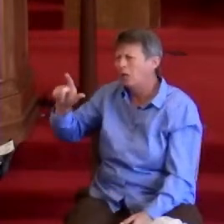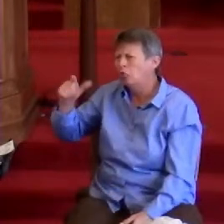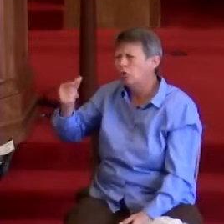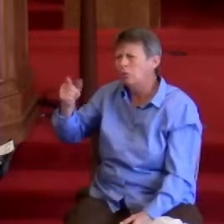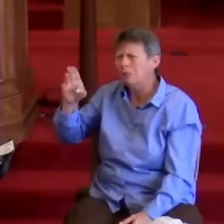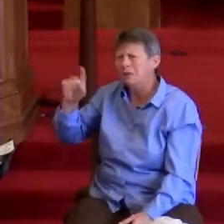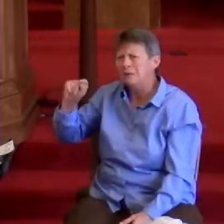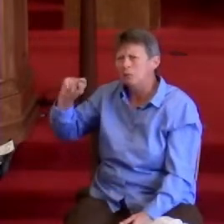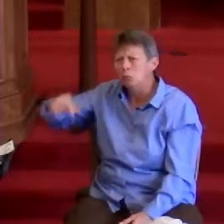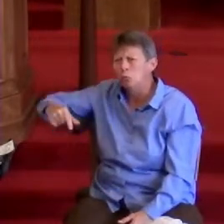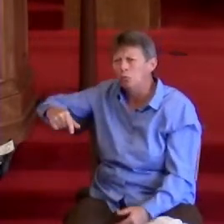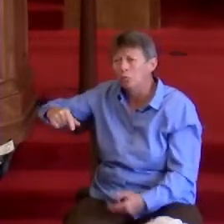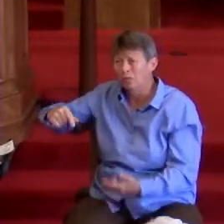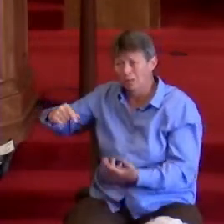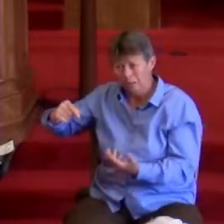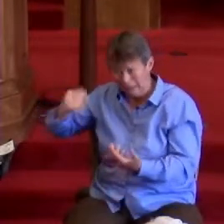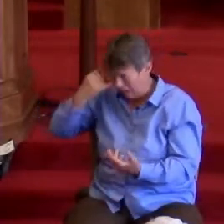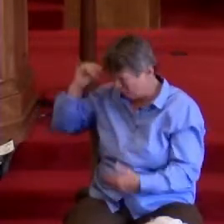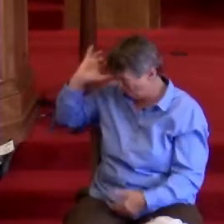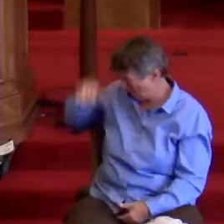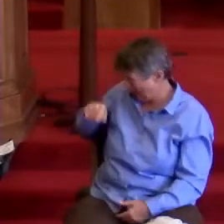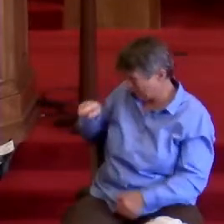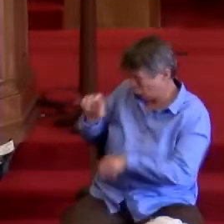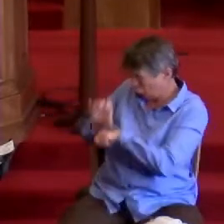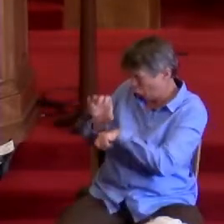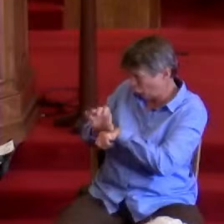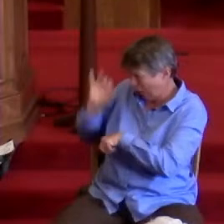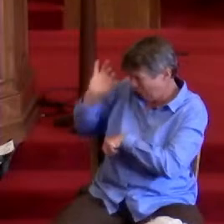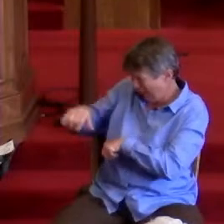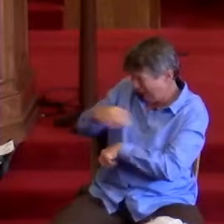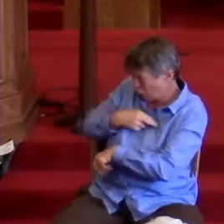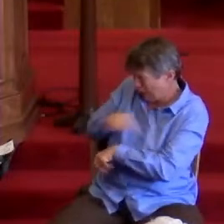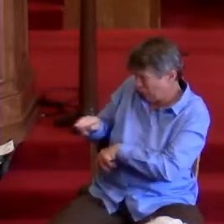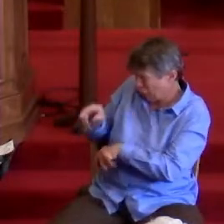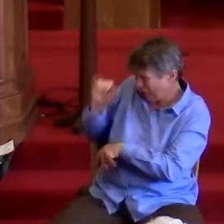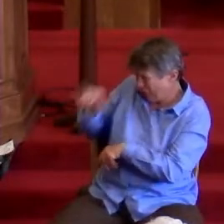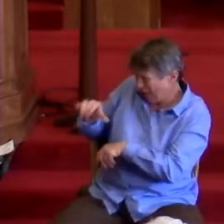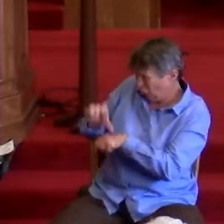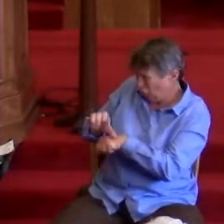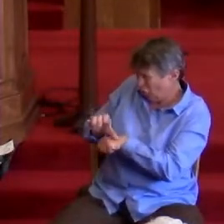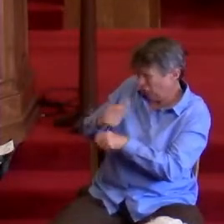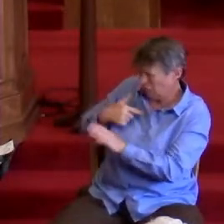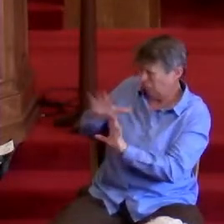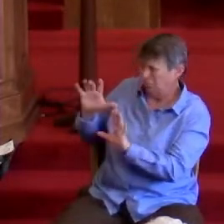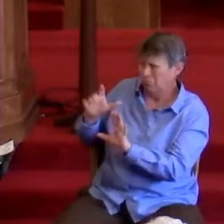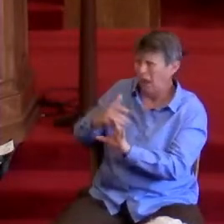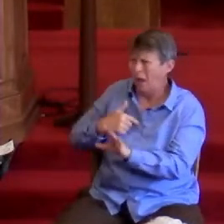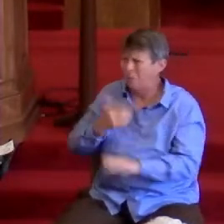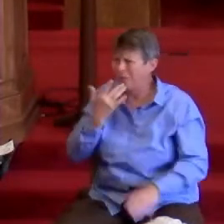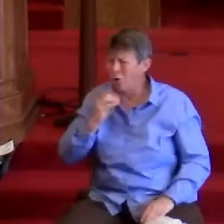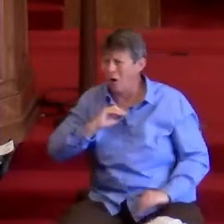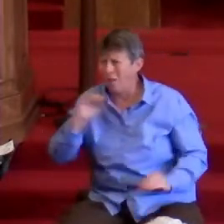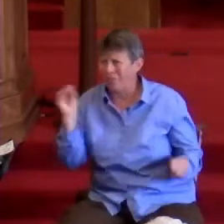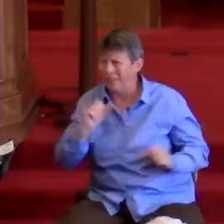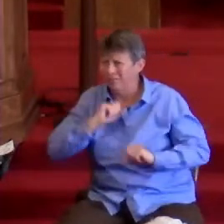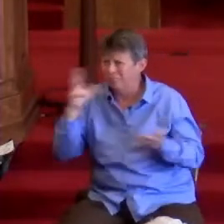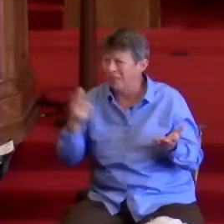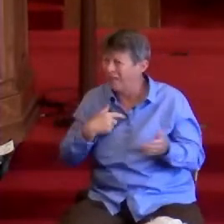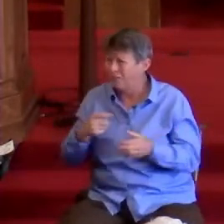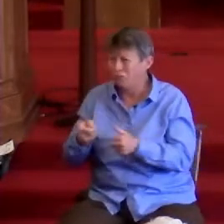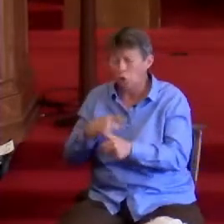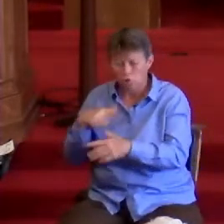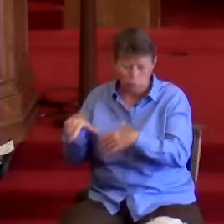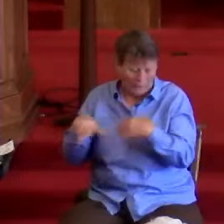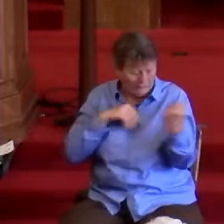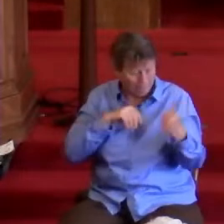Personally, if the alternative was that or nothing, I'd take nothing. I'd be the first one out